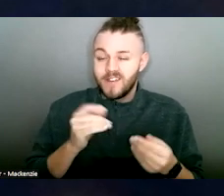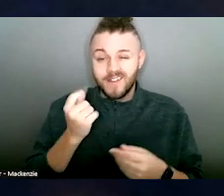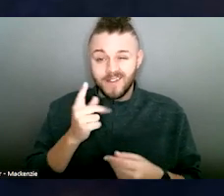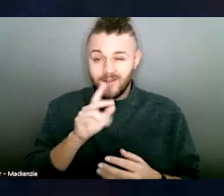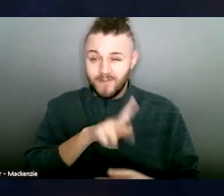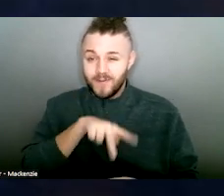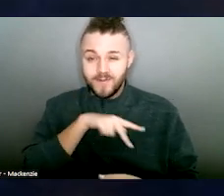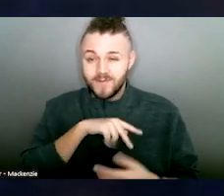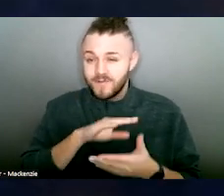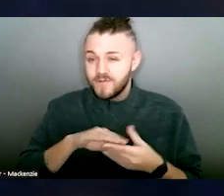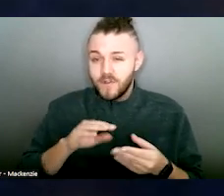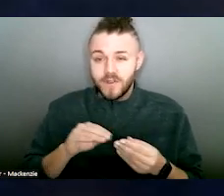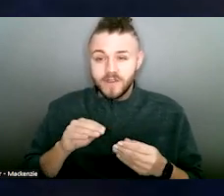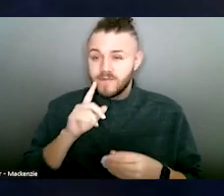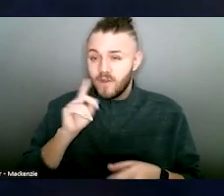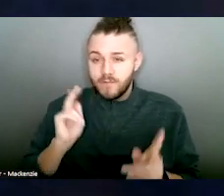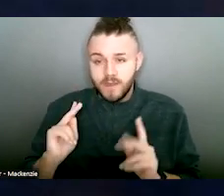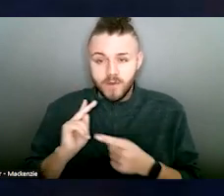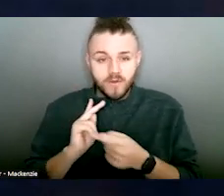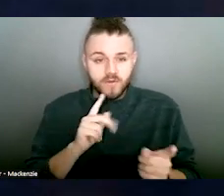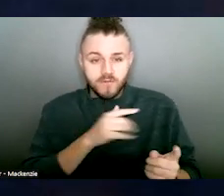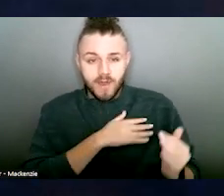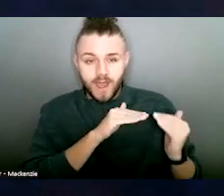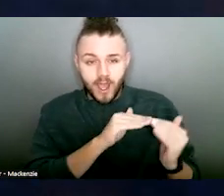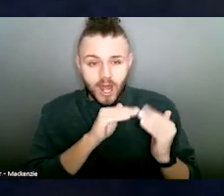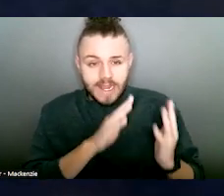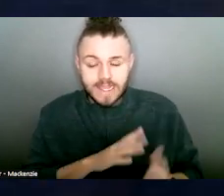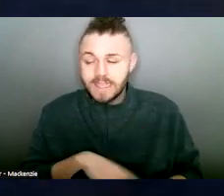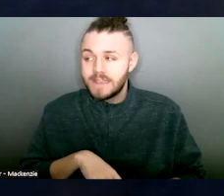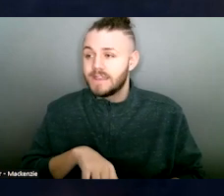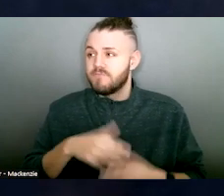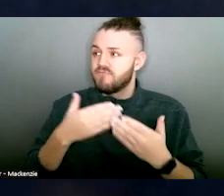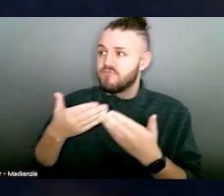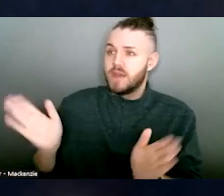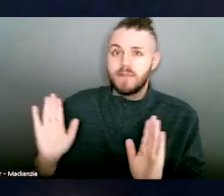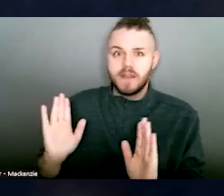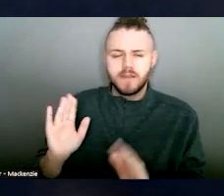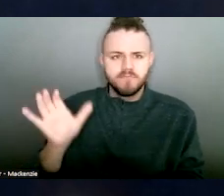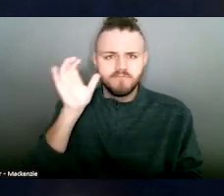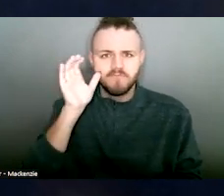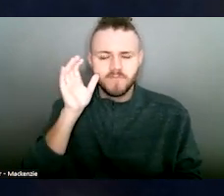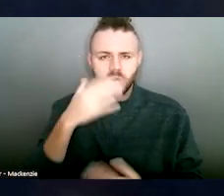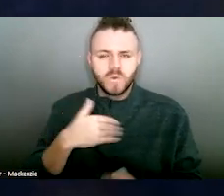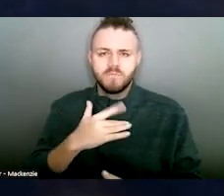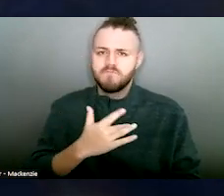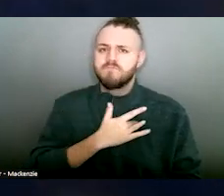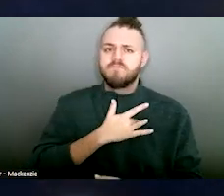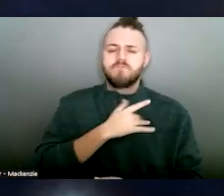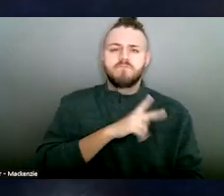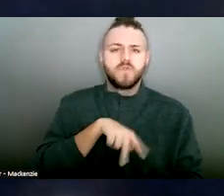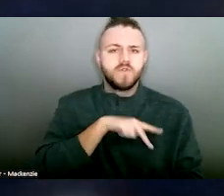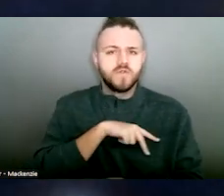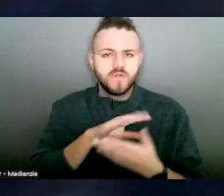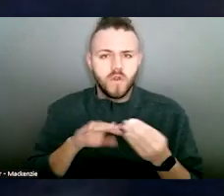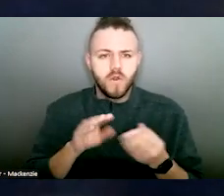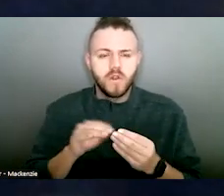especially my colleagues, to understand where you're coming from and what it is that you are going through or you